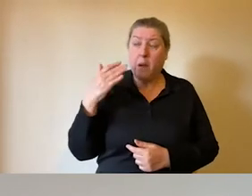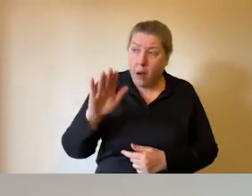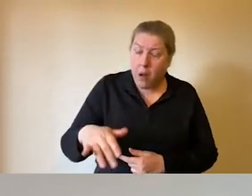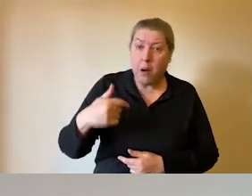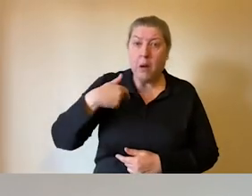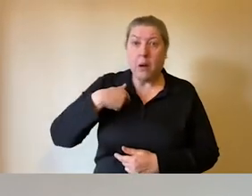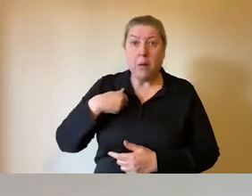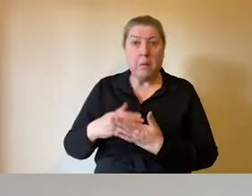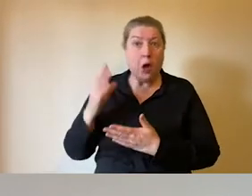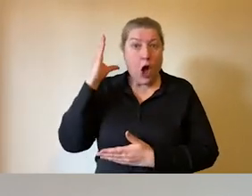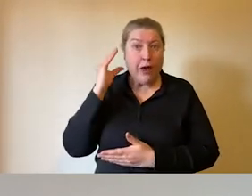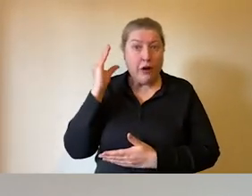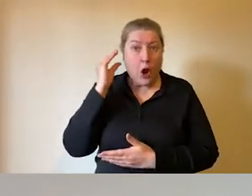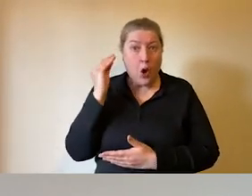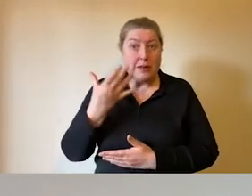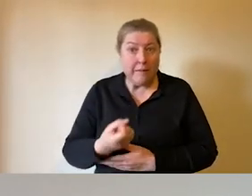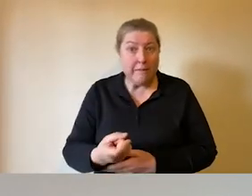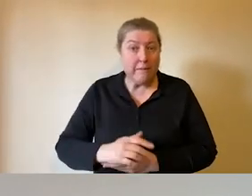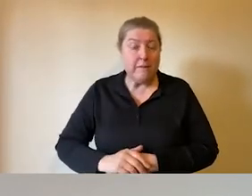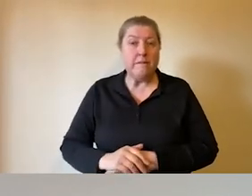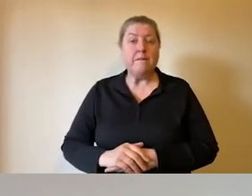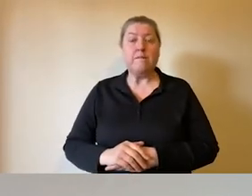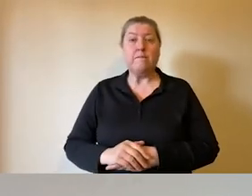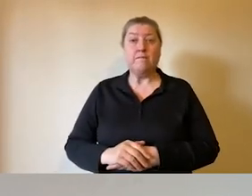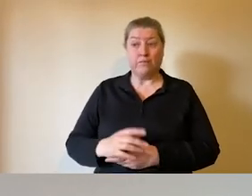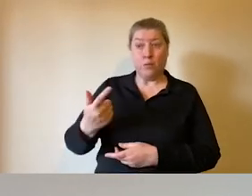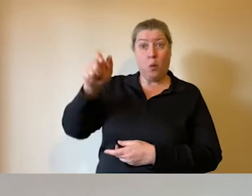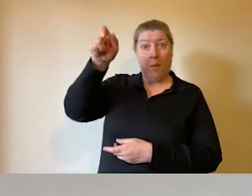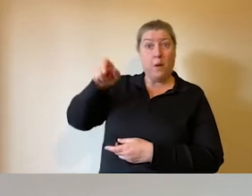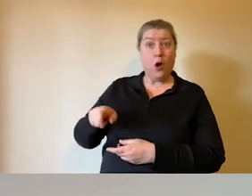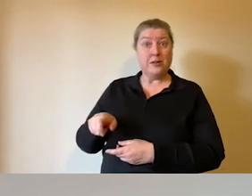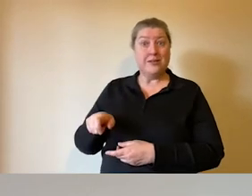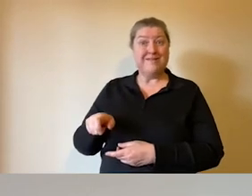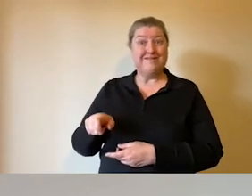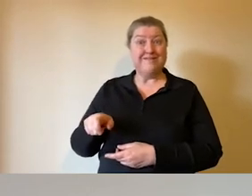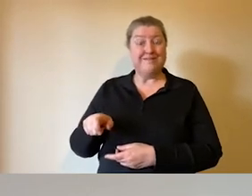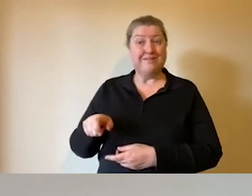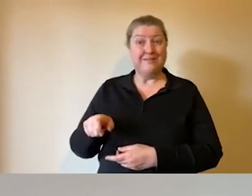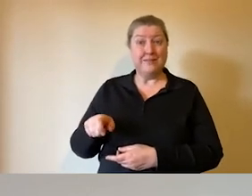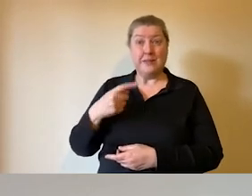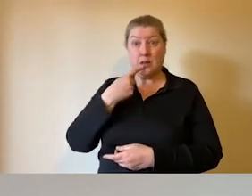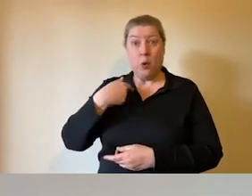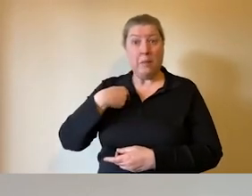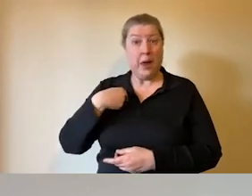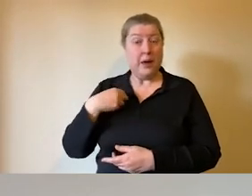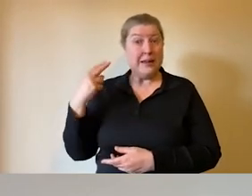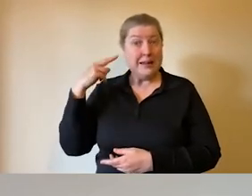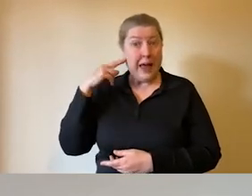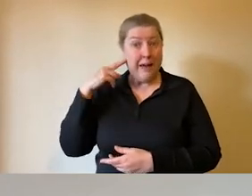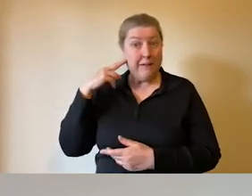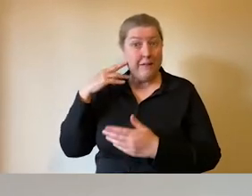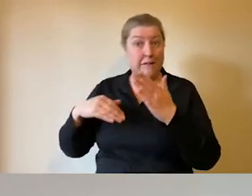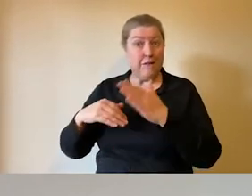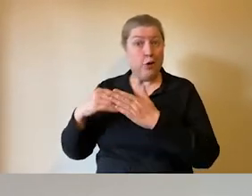had hearing difficulties. One of the members of visitor services revealed he was actually completely deaf